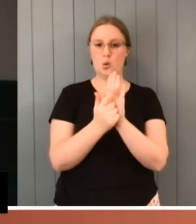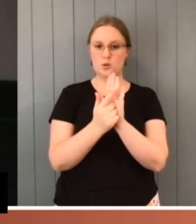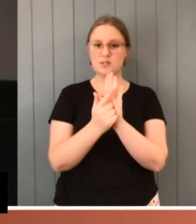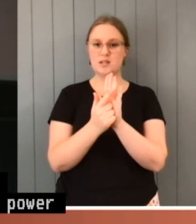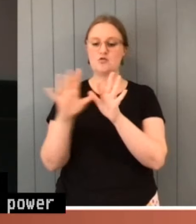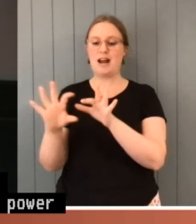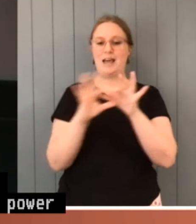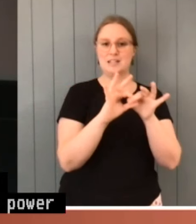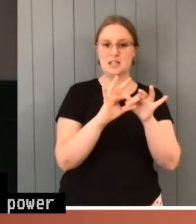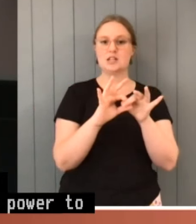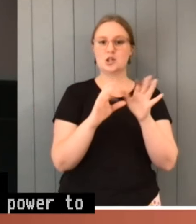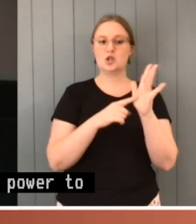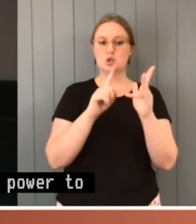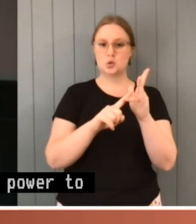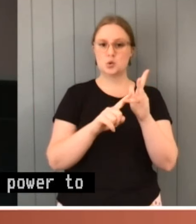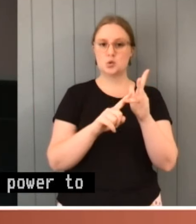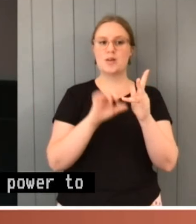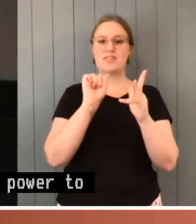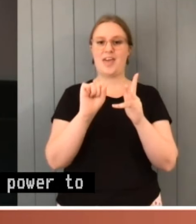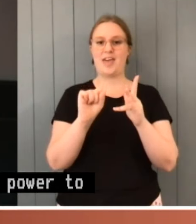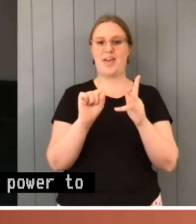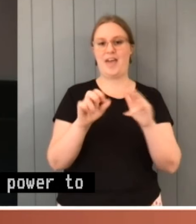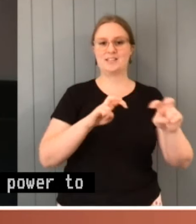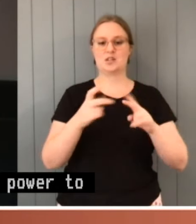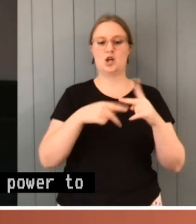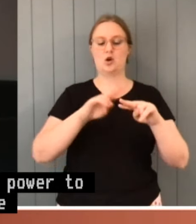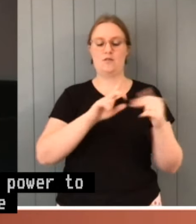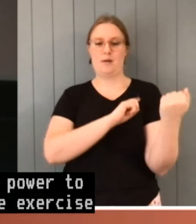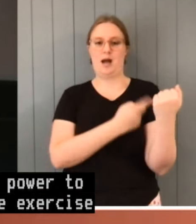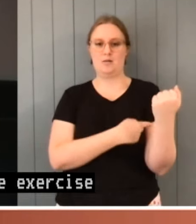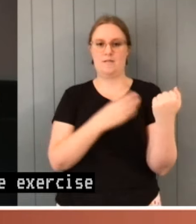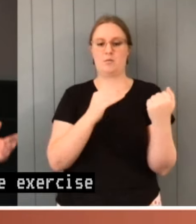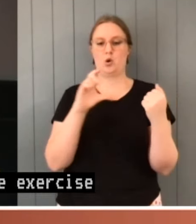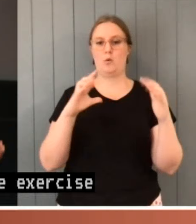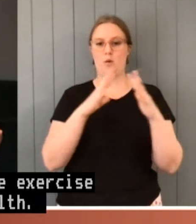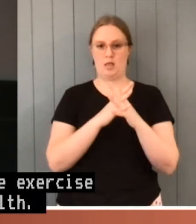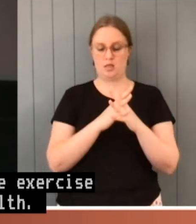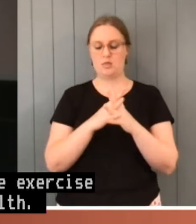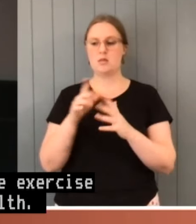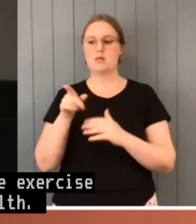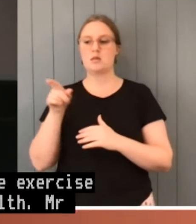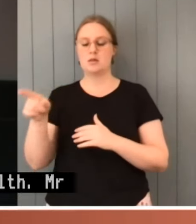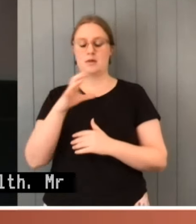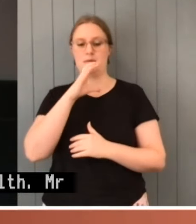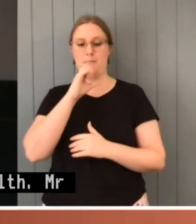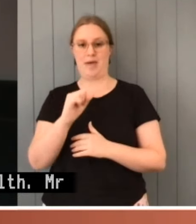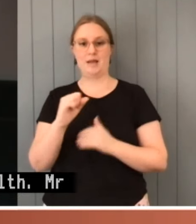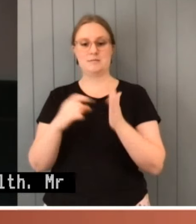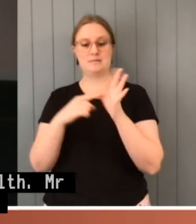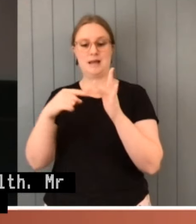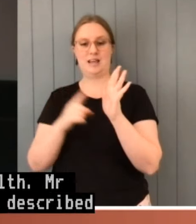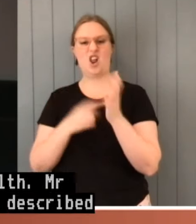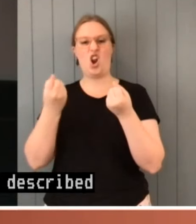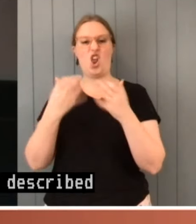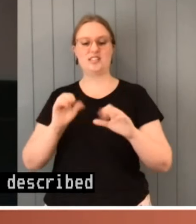exercise of powers by the Commonwealth. Mr Pape lost his challenge. I described him as the man who tried to bite the hand that tried to